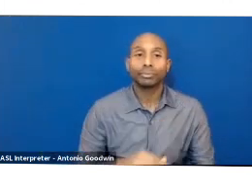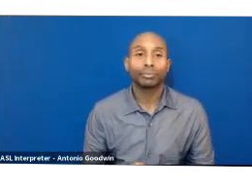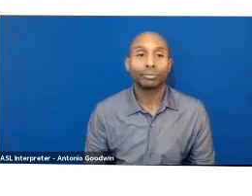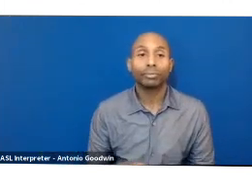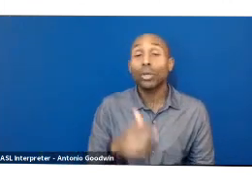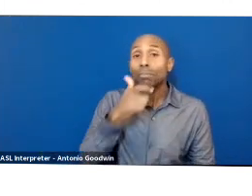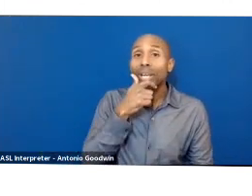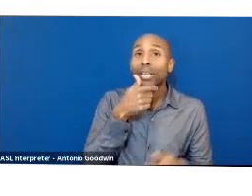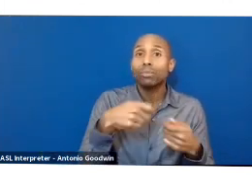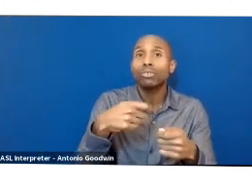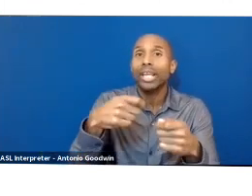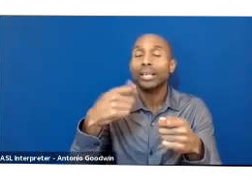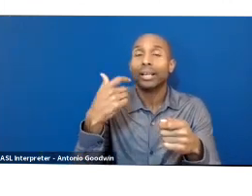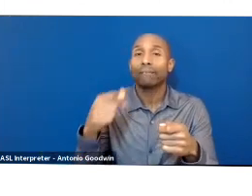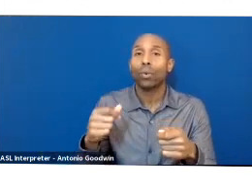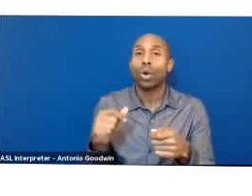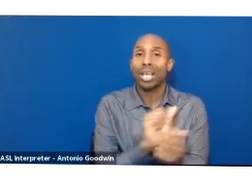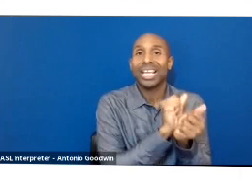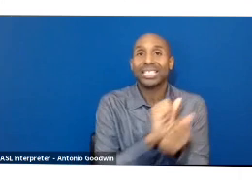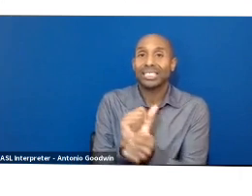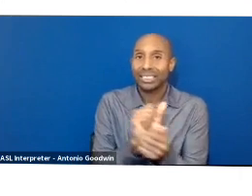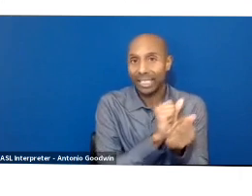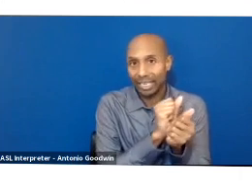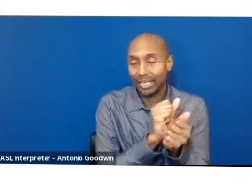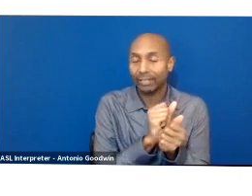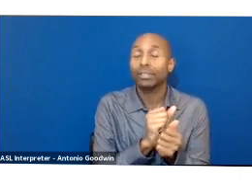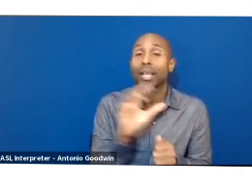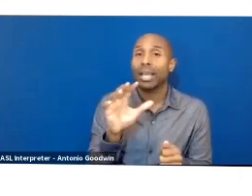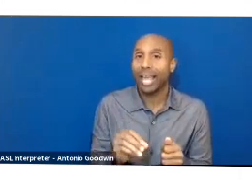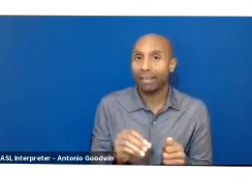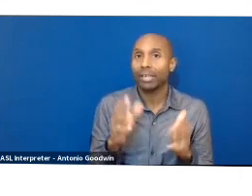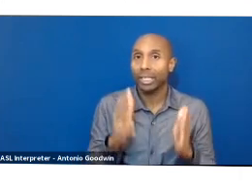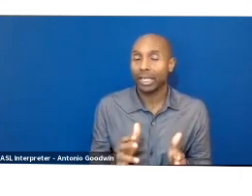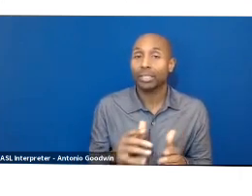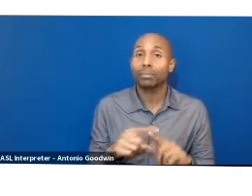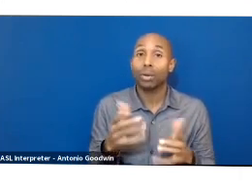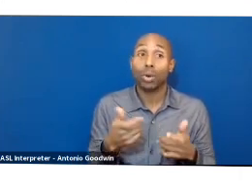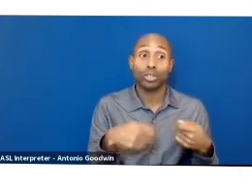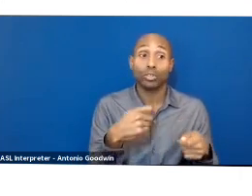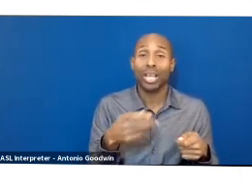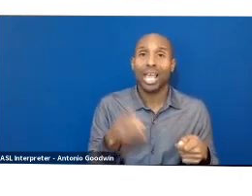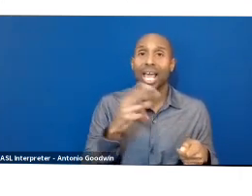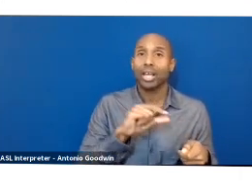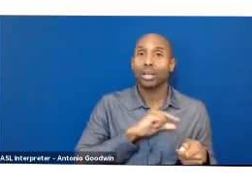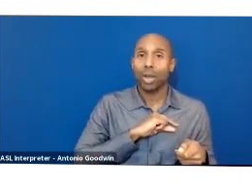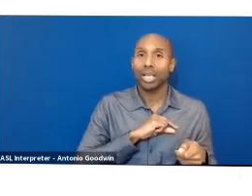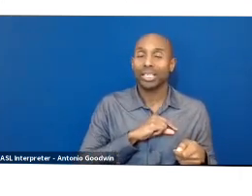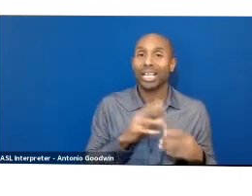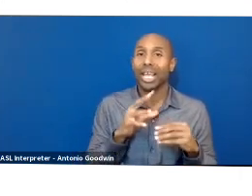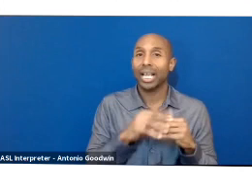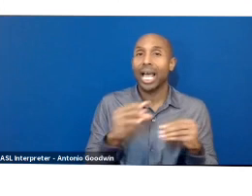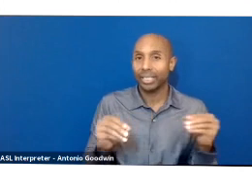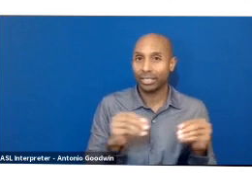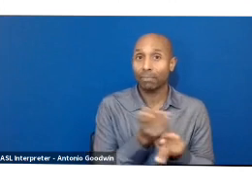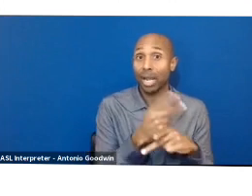and spices, and they wanted to trade high-quality cotton-made products, but they didn't have high-quality cotton-made